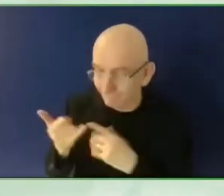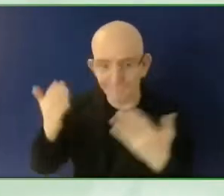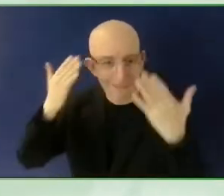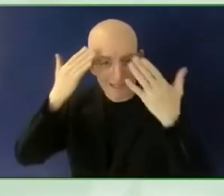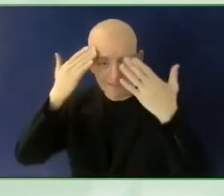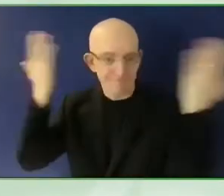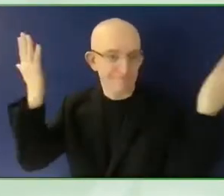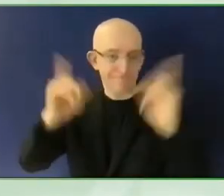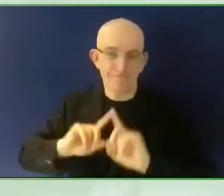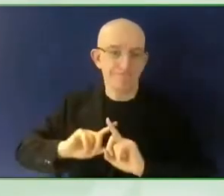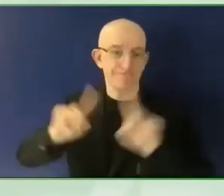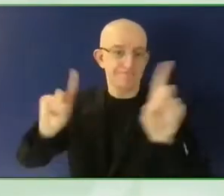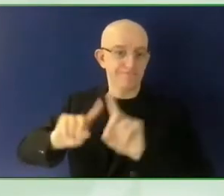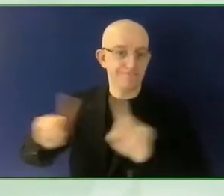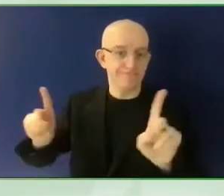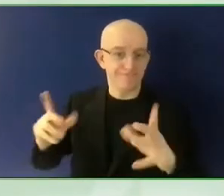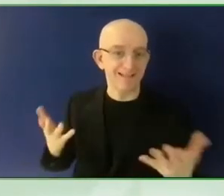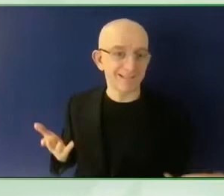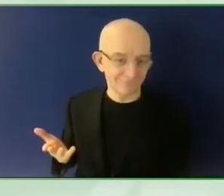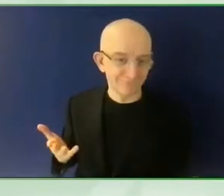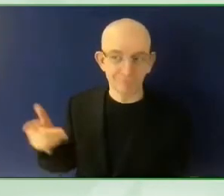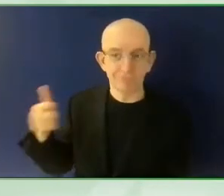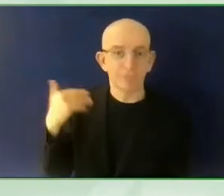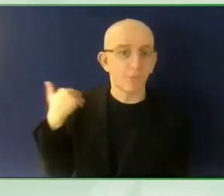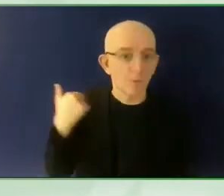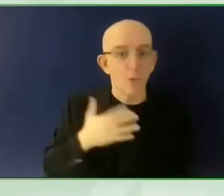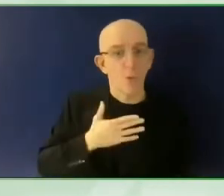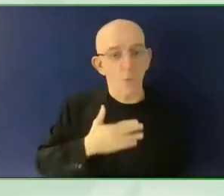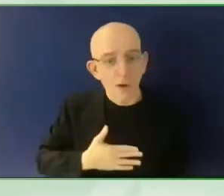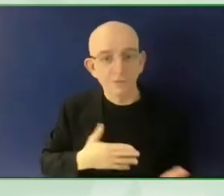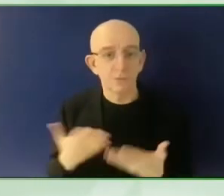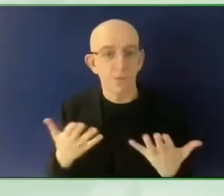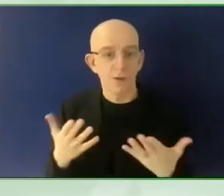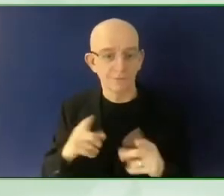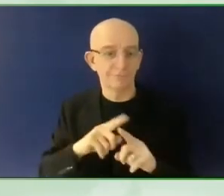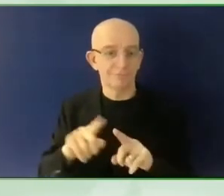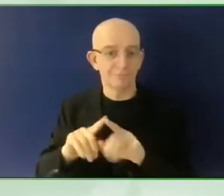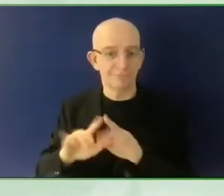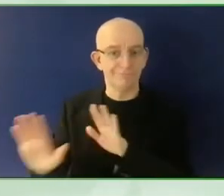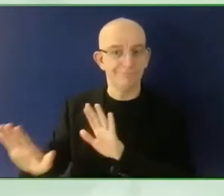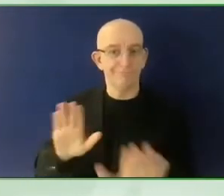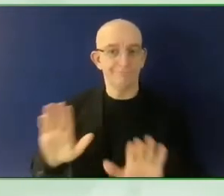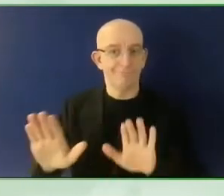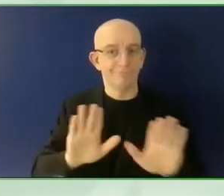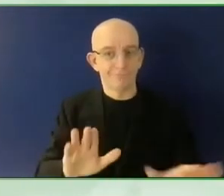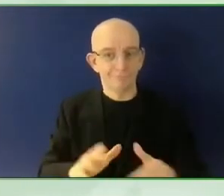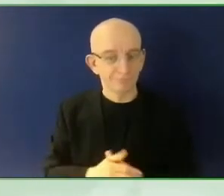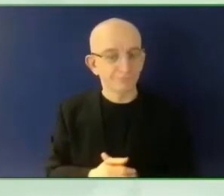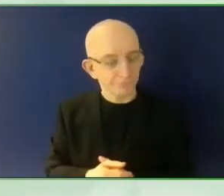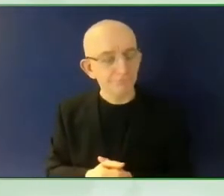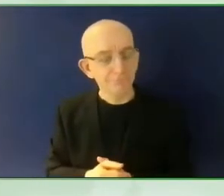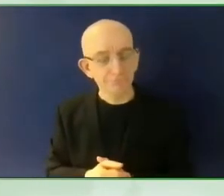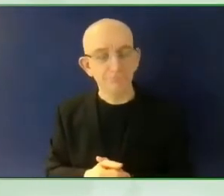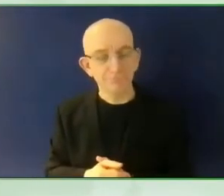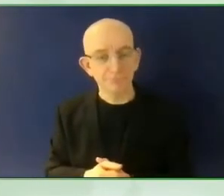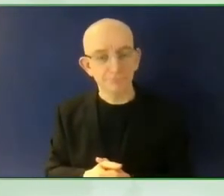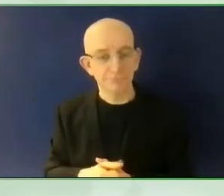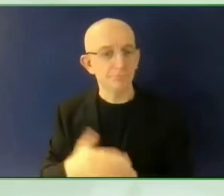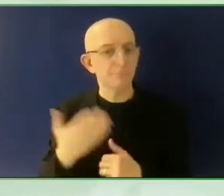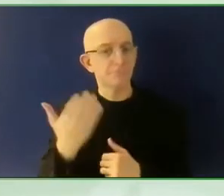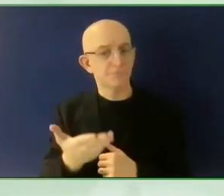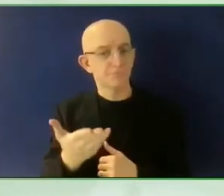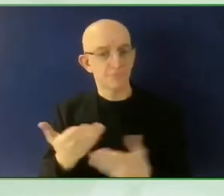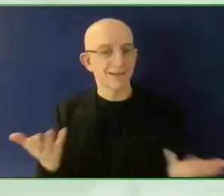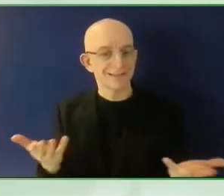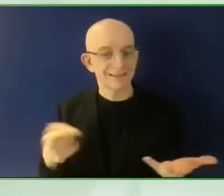such an important service, helping so many people. And as people age, they're much more likely to lose their vision,